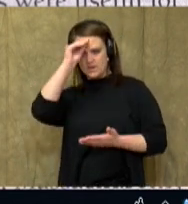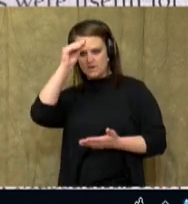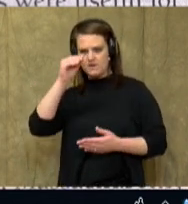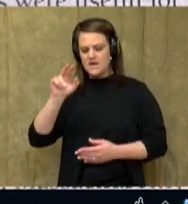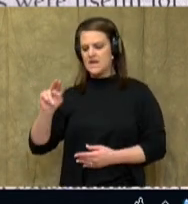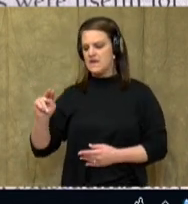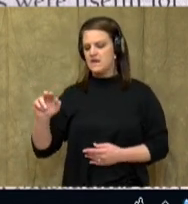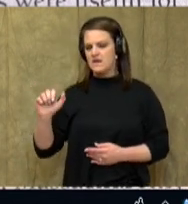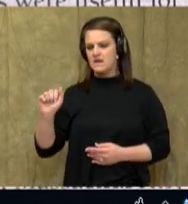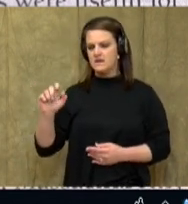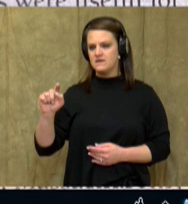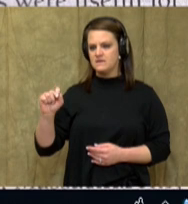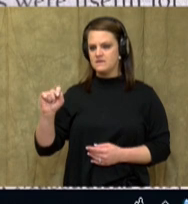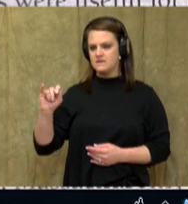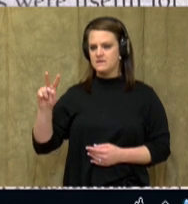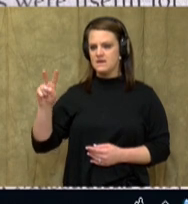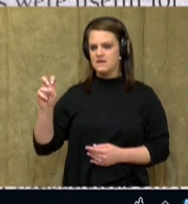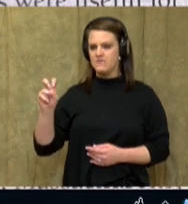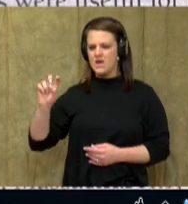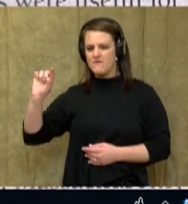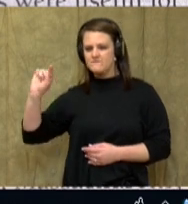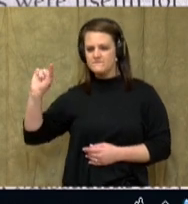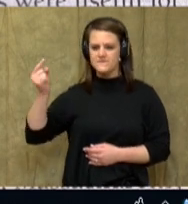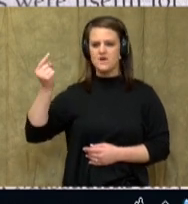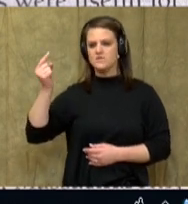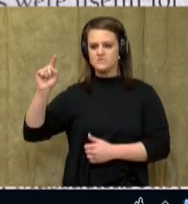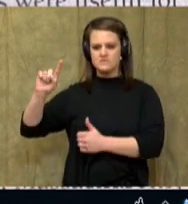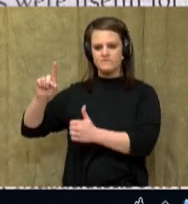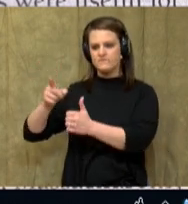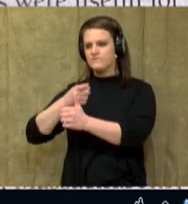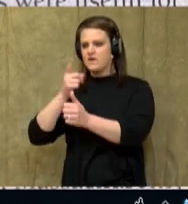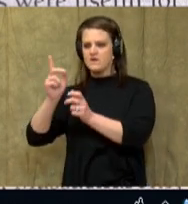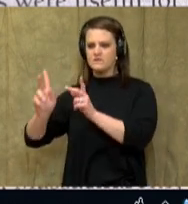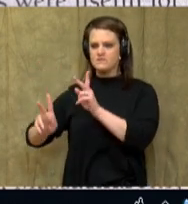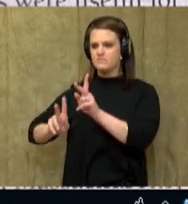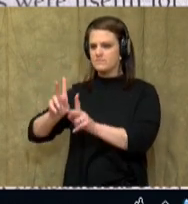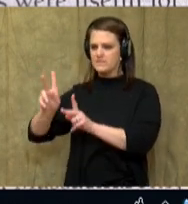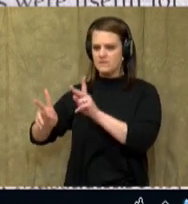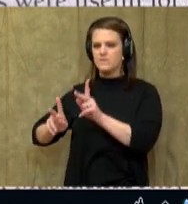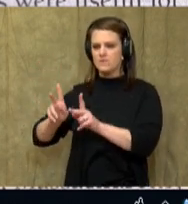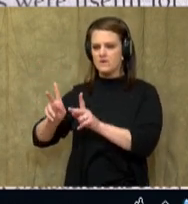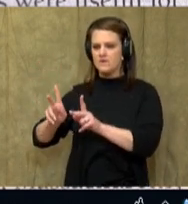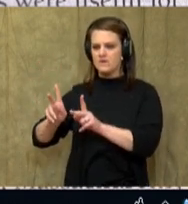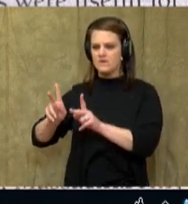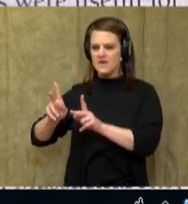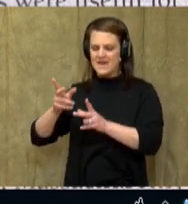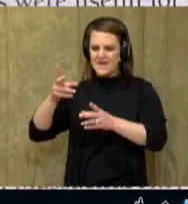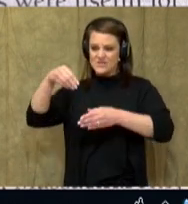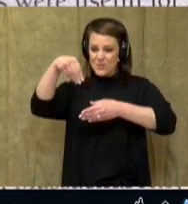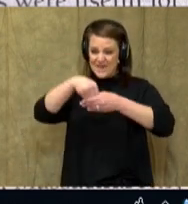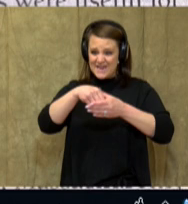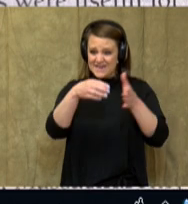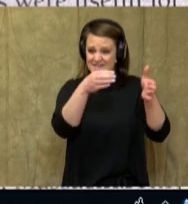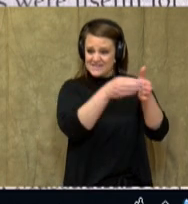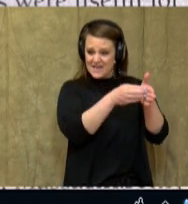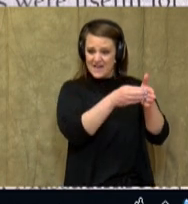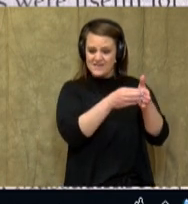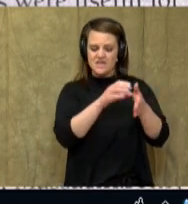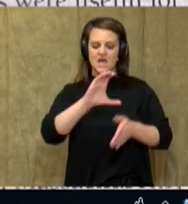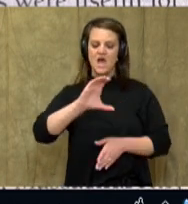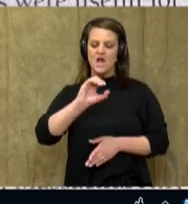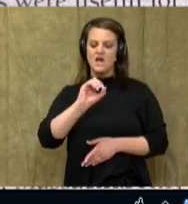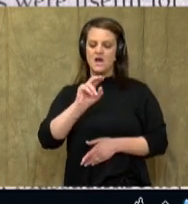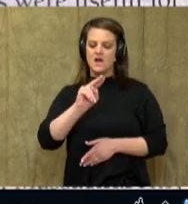native being the first people. Oh, my goodness. Even in the text, there's context